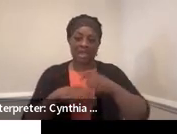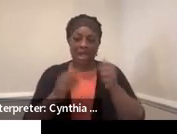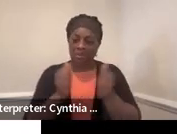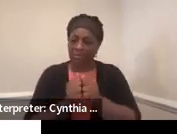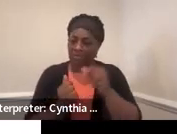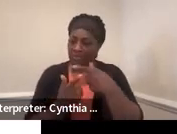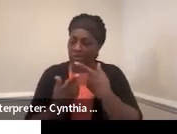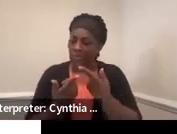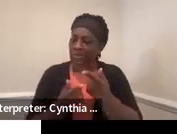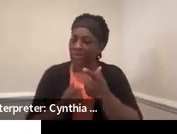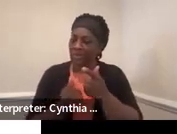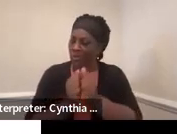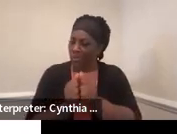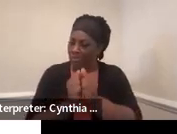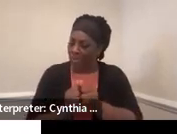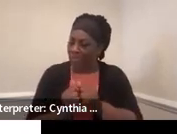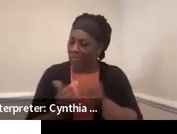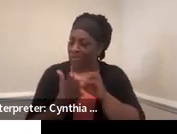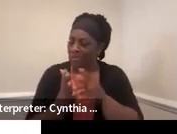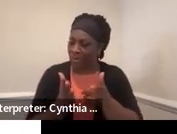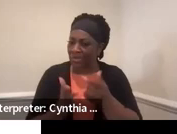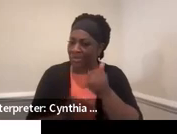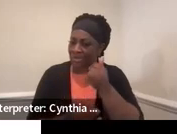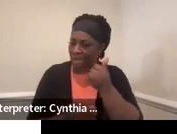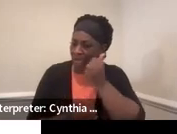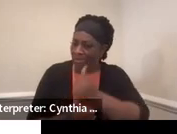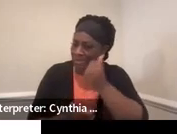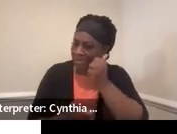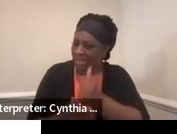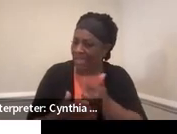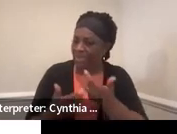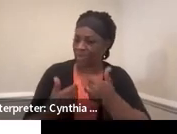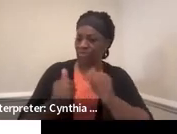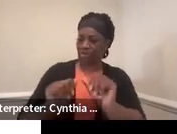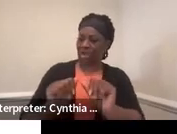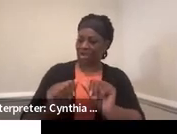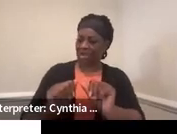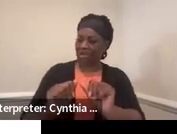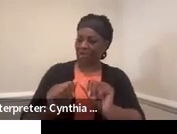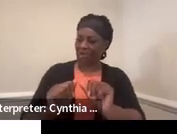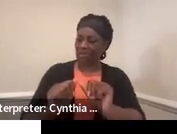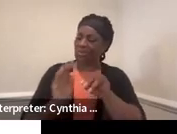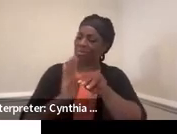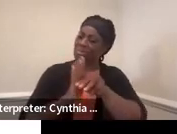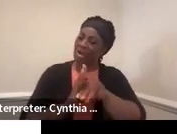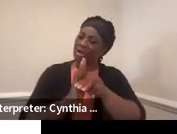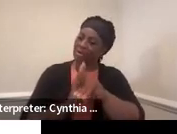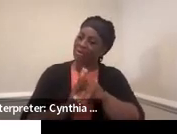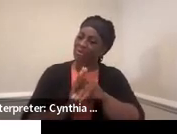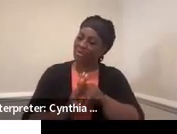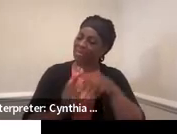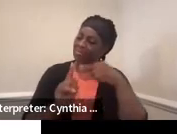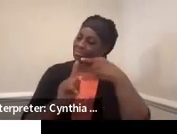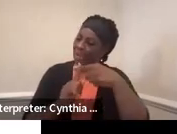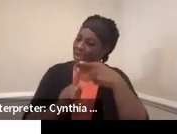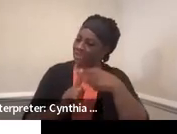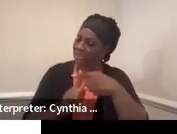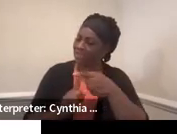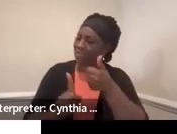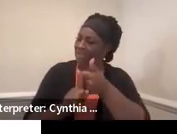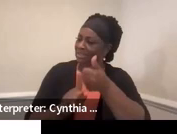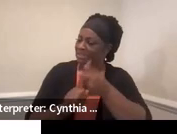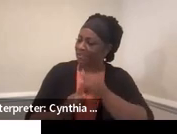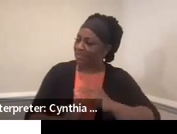right? We spend so much time with our students. We really need to try to model that sense of positive self-esteem and